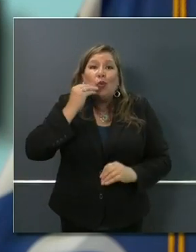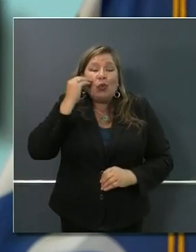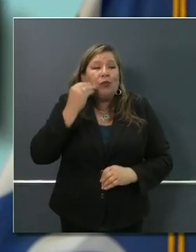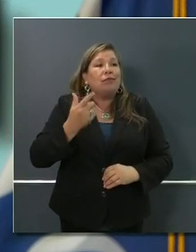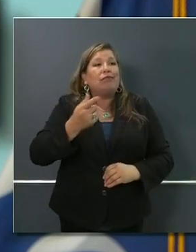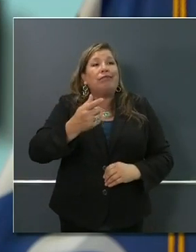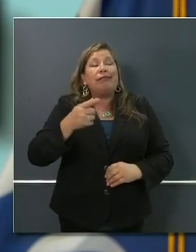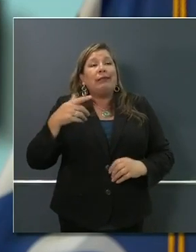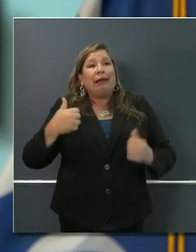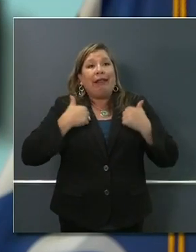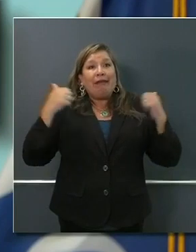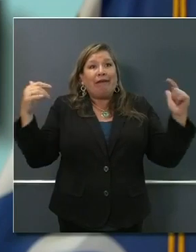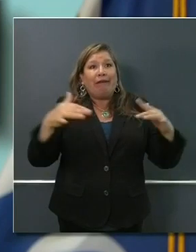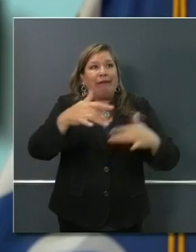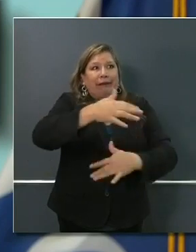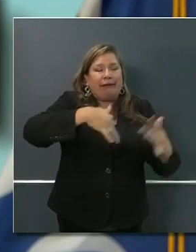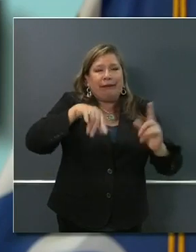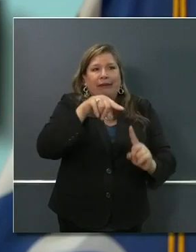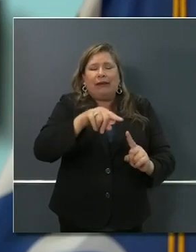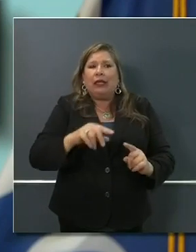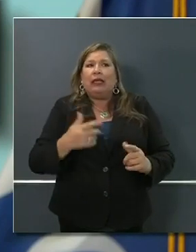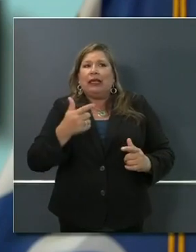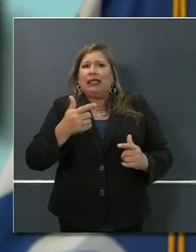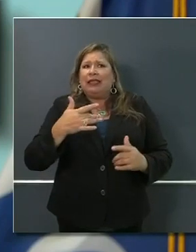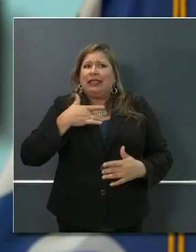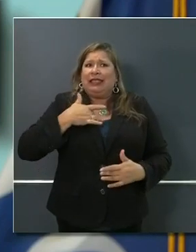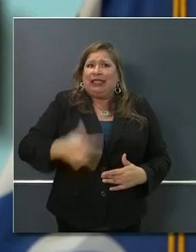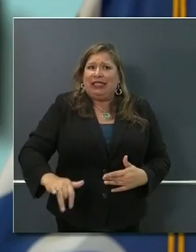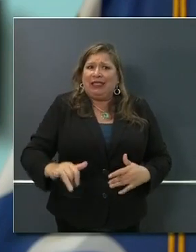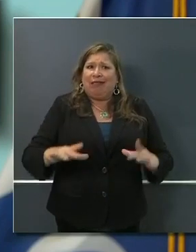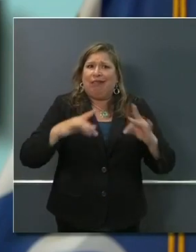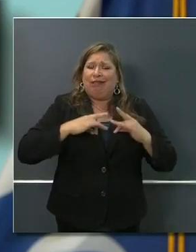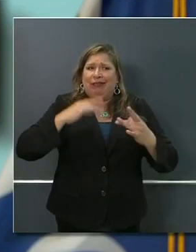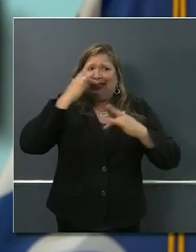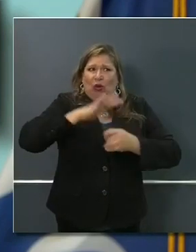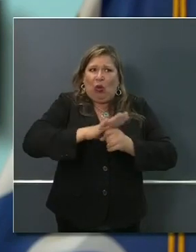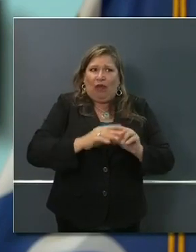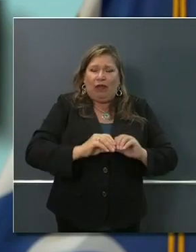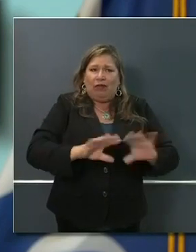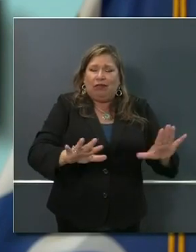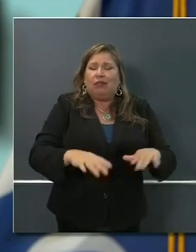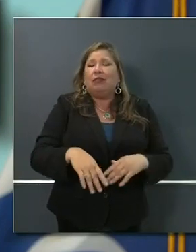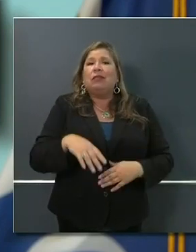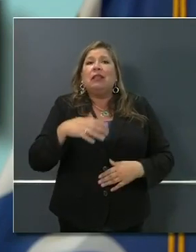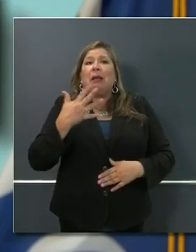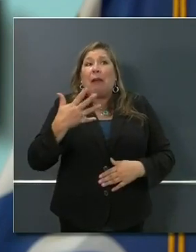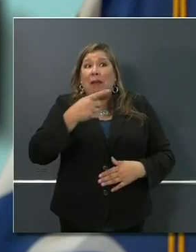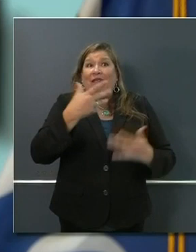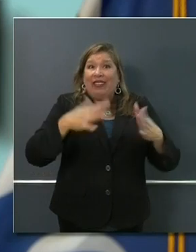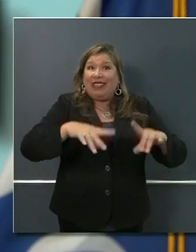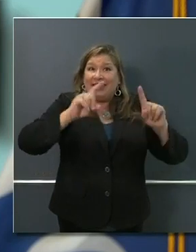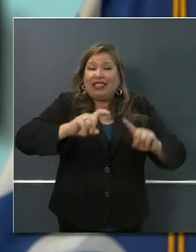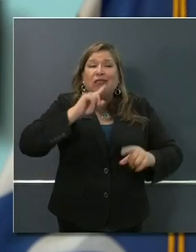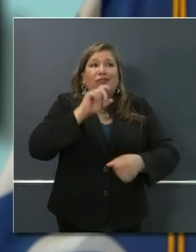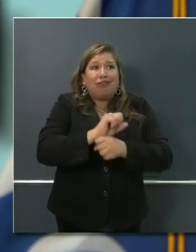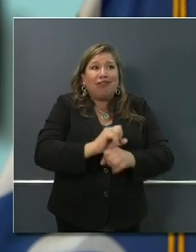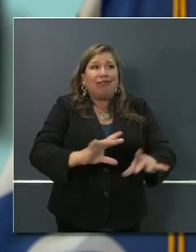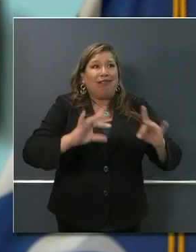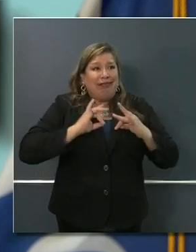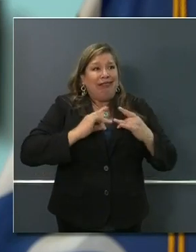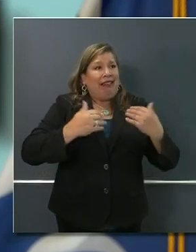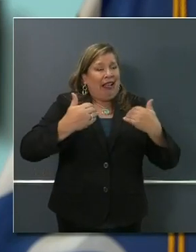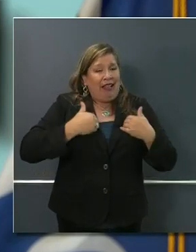vulnerable to exposure of COVID-19 or have tested positive or have compromised immune systems.